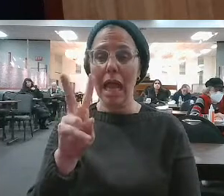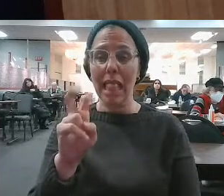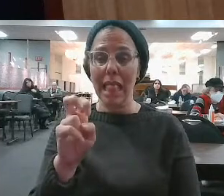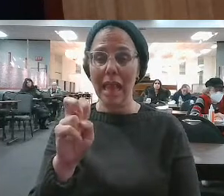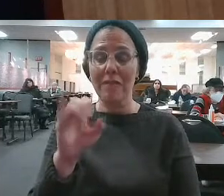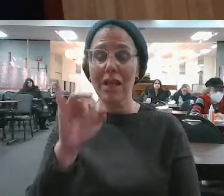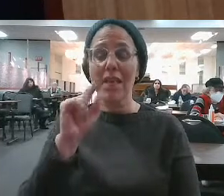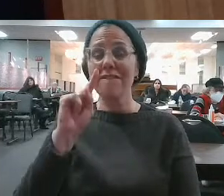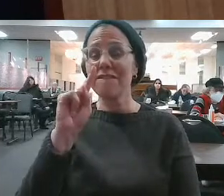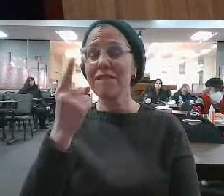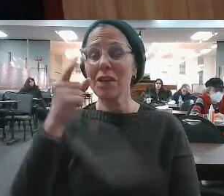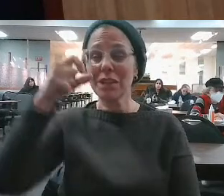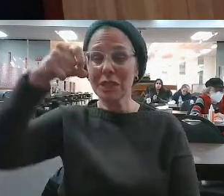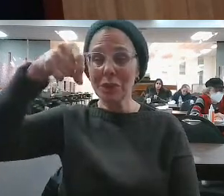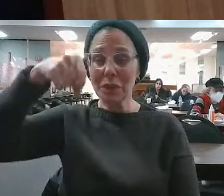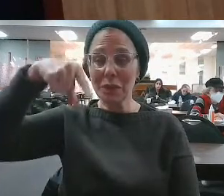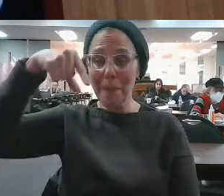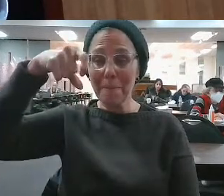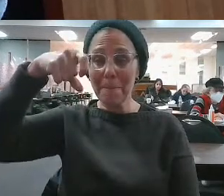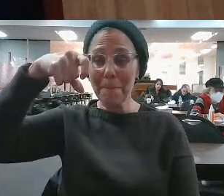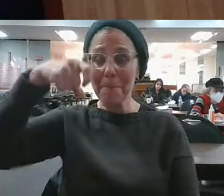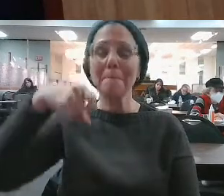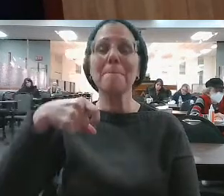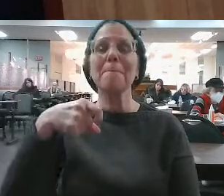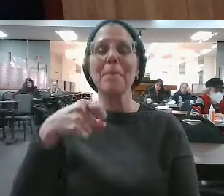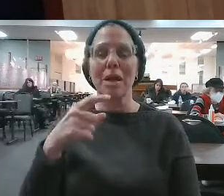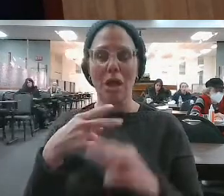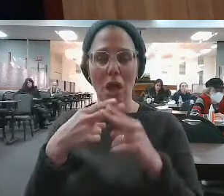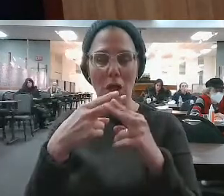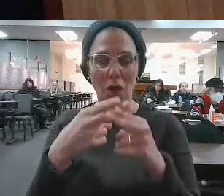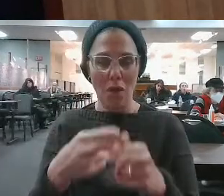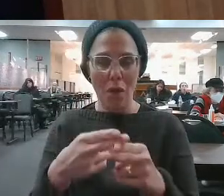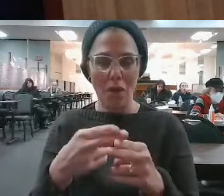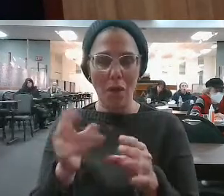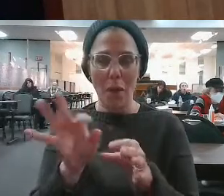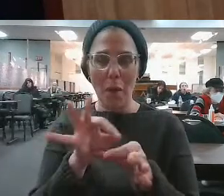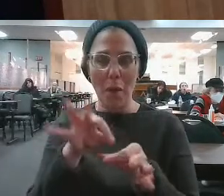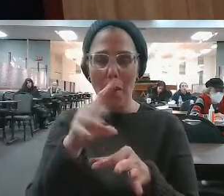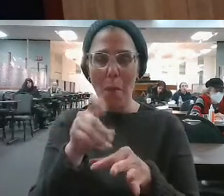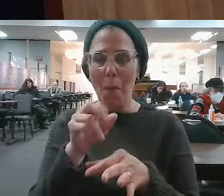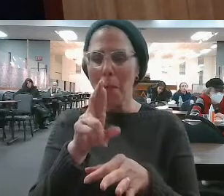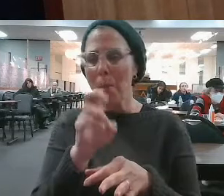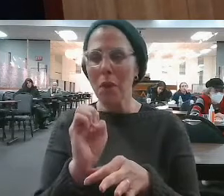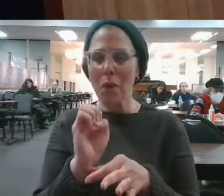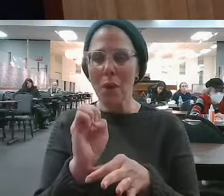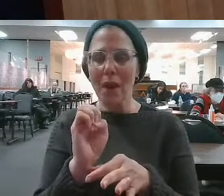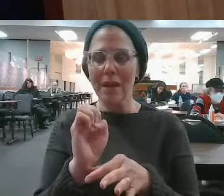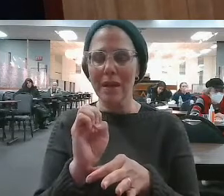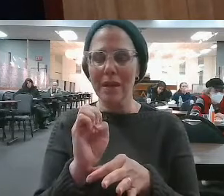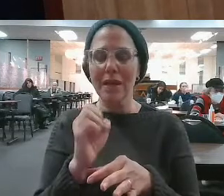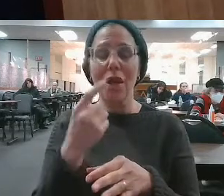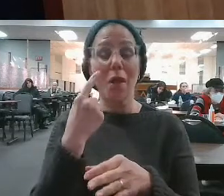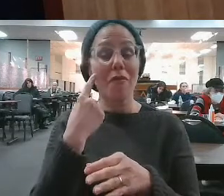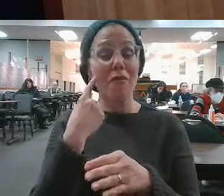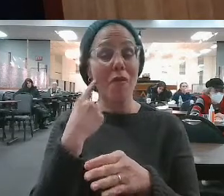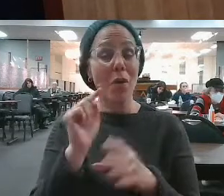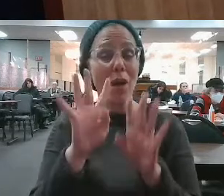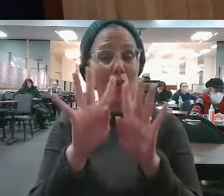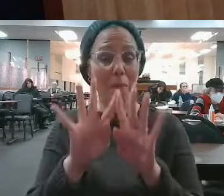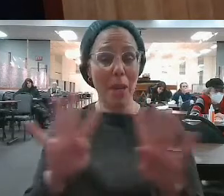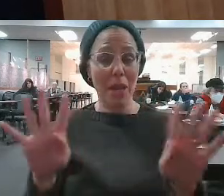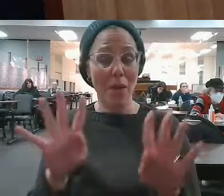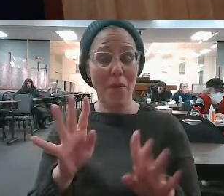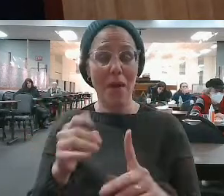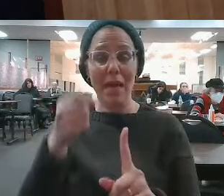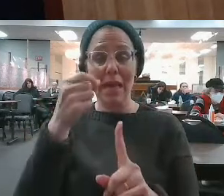called Shem and Zayis Zach. The subsequent oil that comes out is still Shem and Zayis, but for the menorah, one was only